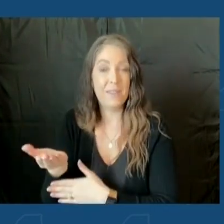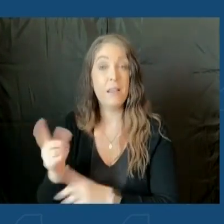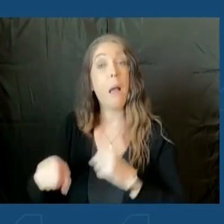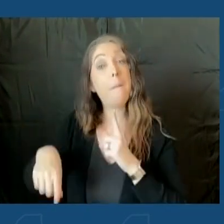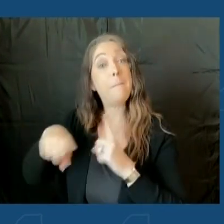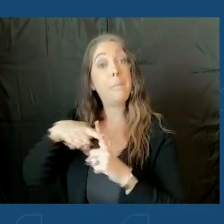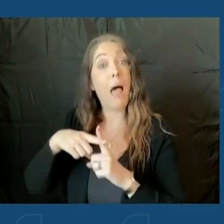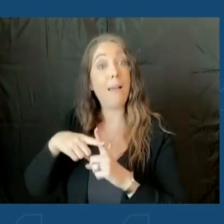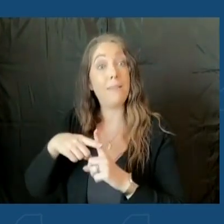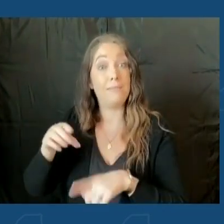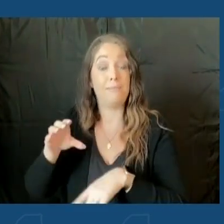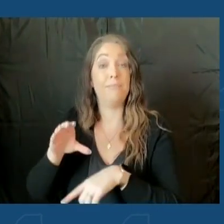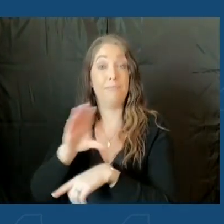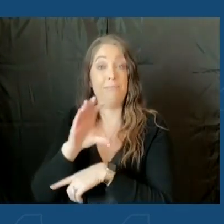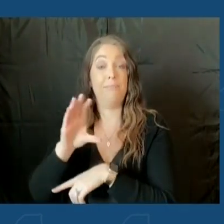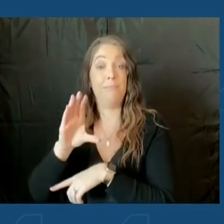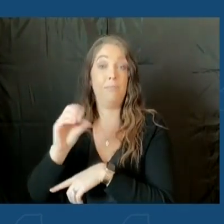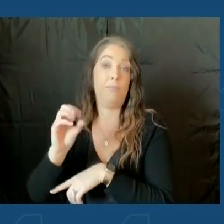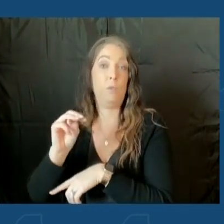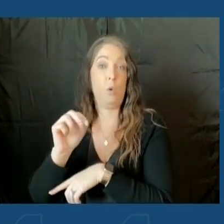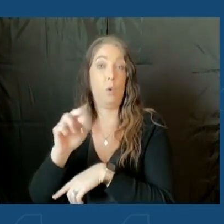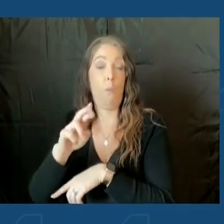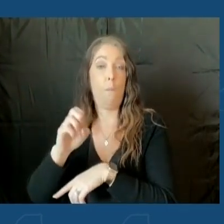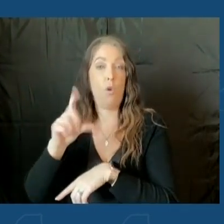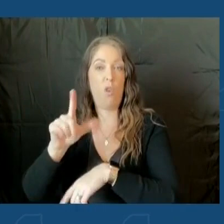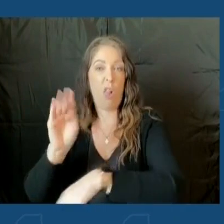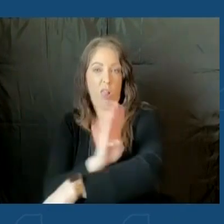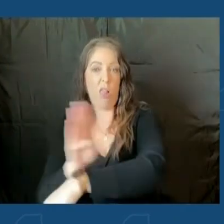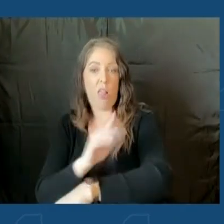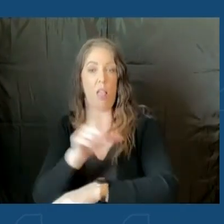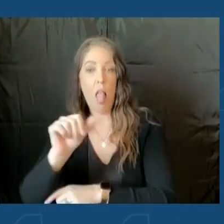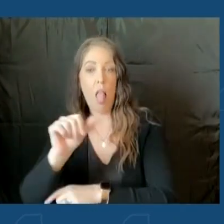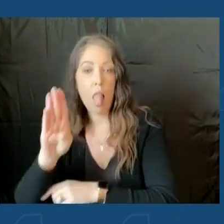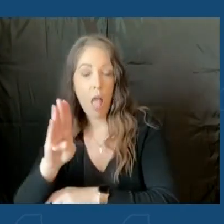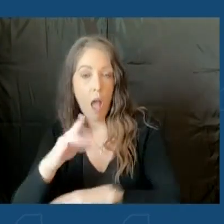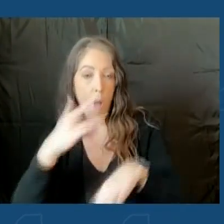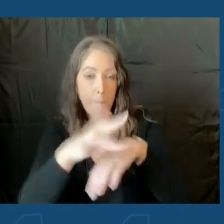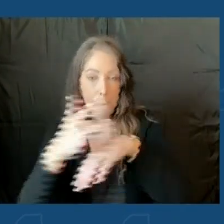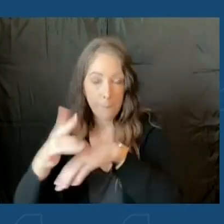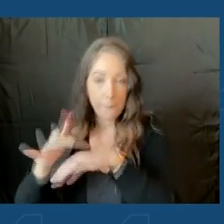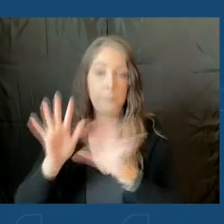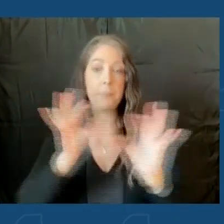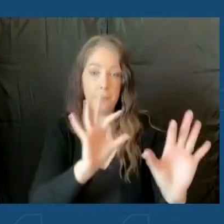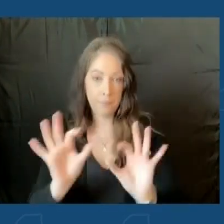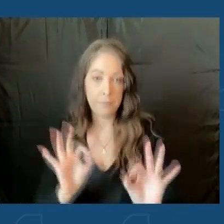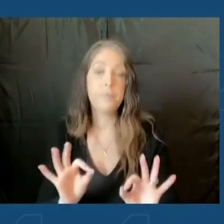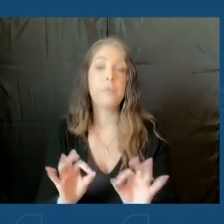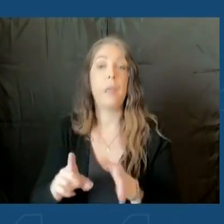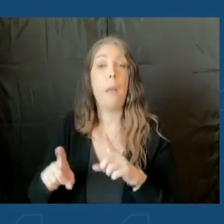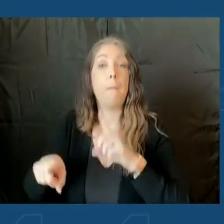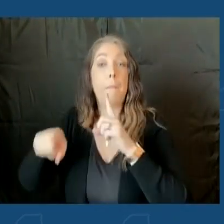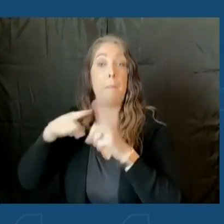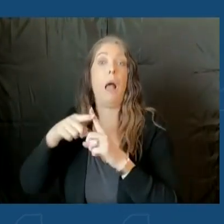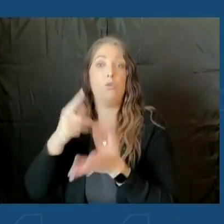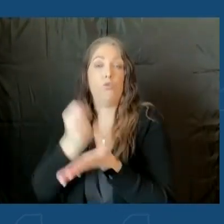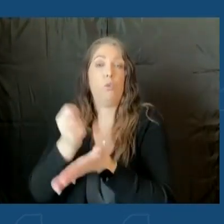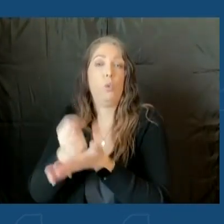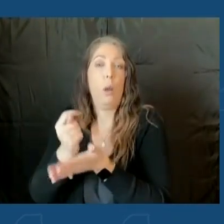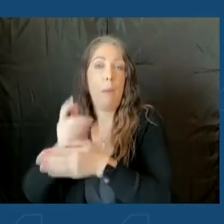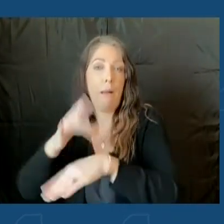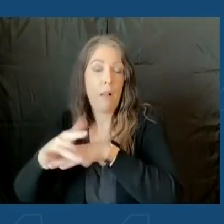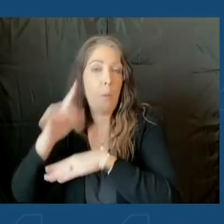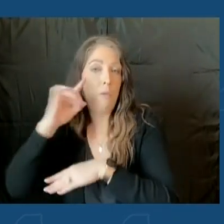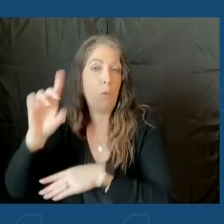available. I'm making sure that that's easy to access. And we're doing a lot to make sure that treatments are also becoming easier and easier for doctors to get. So